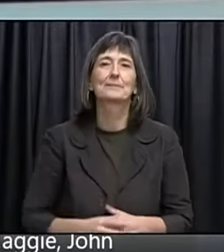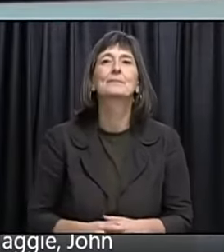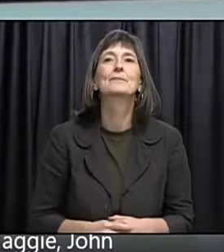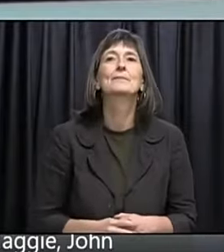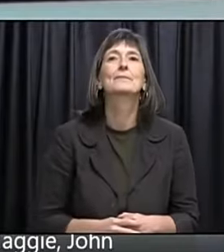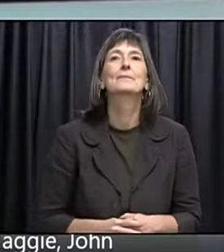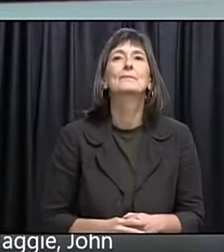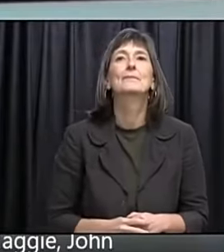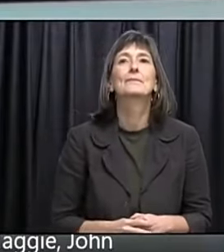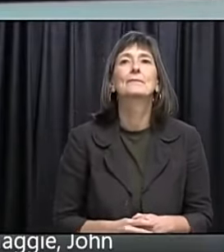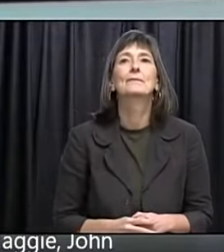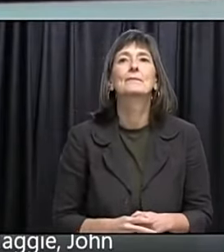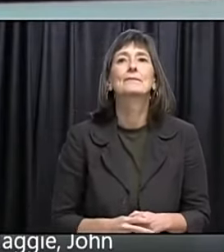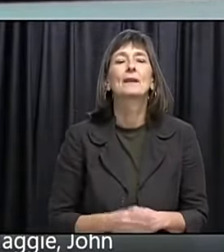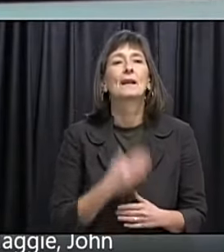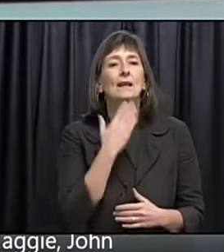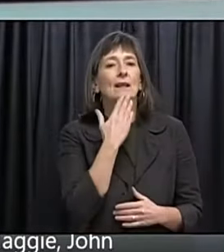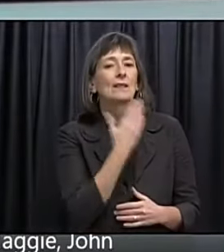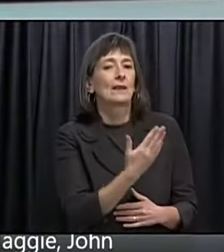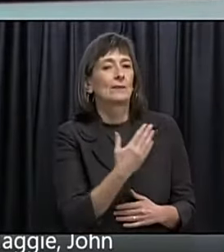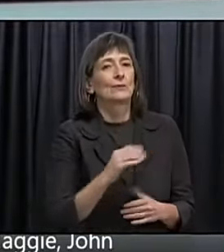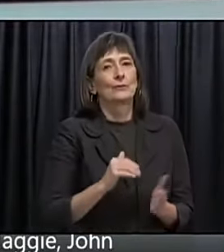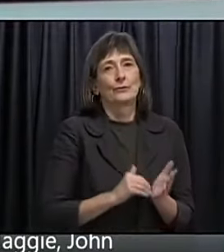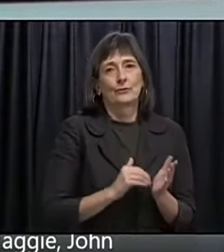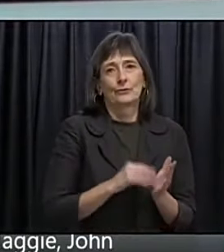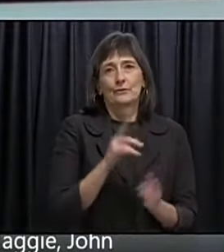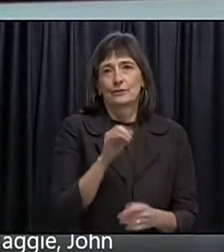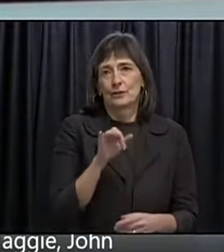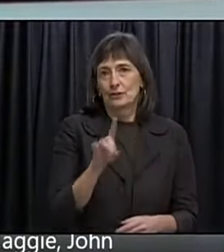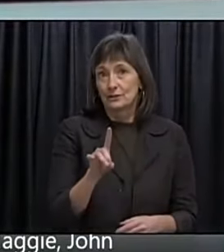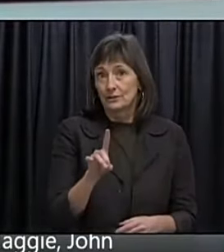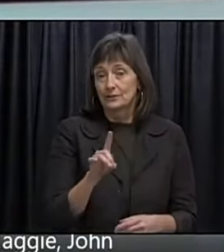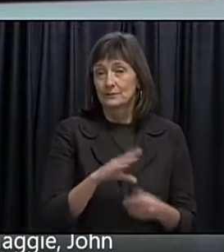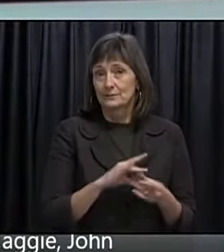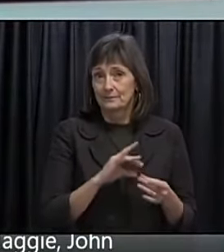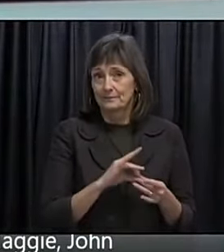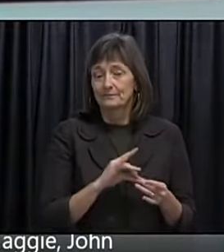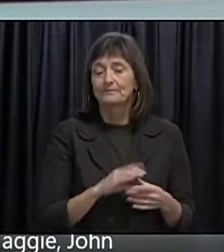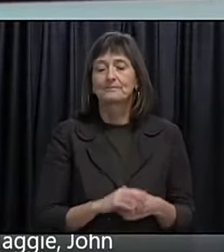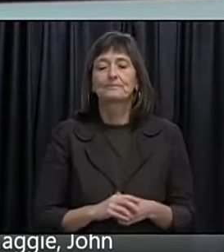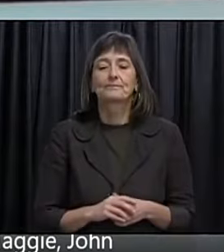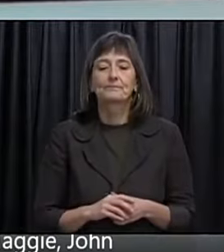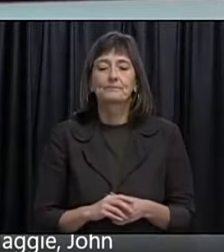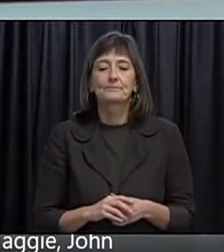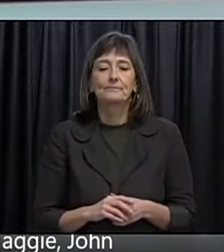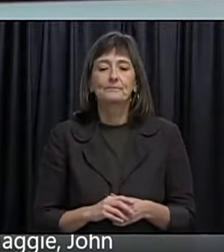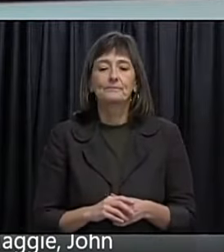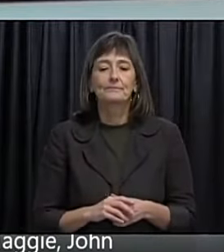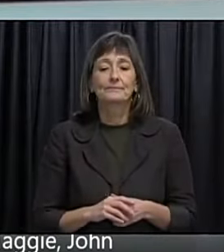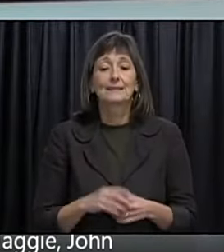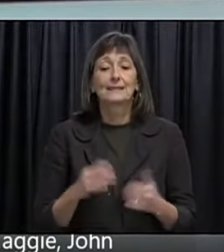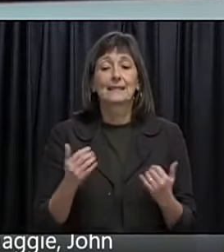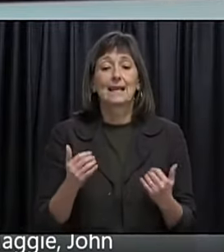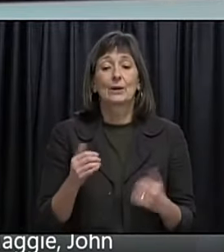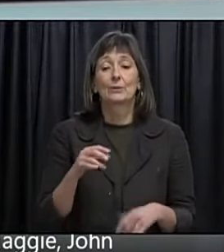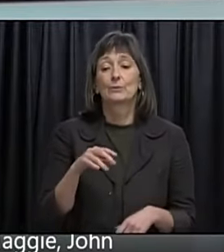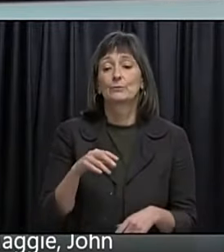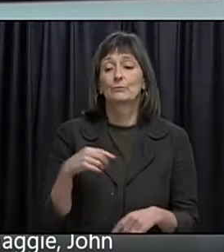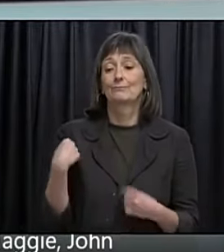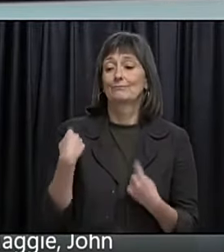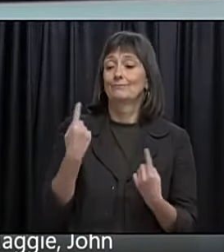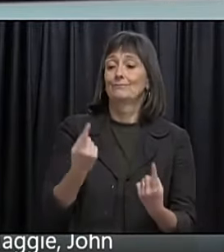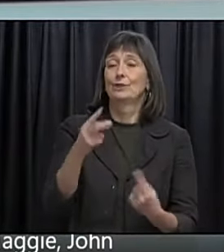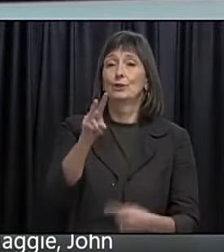Thank you very much Dr. Fitzgerald for your comments. It is day 286